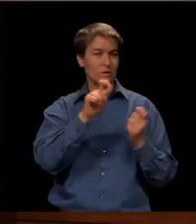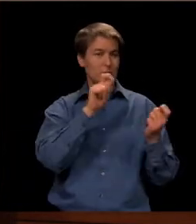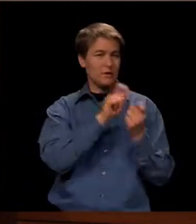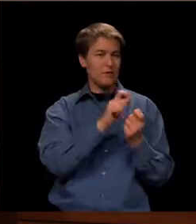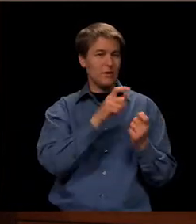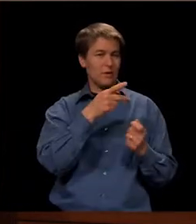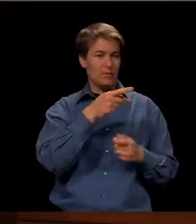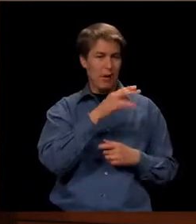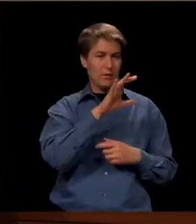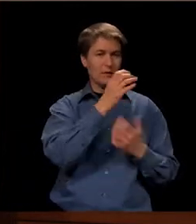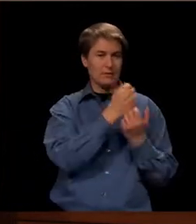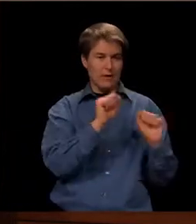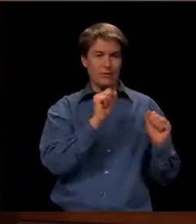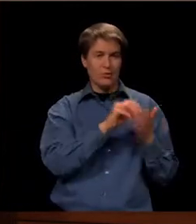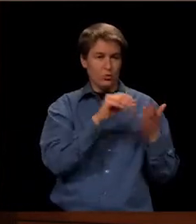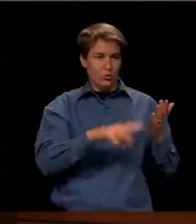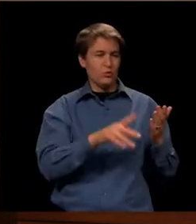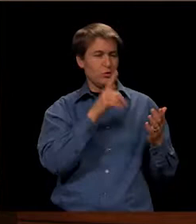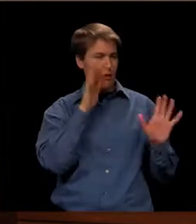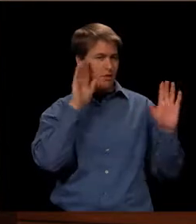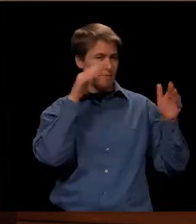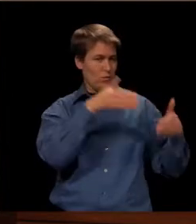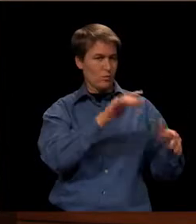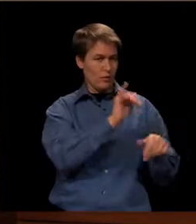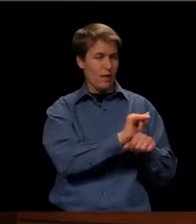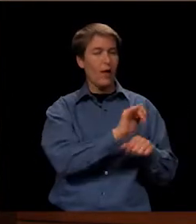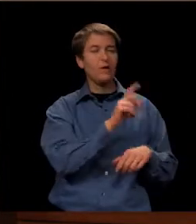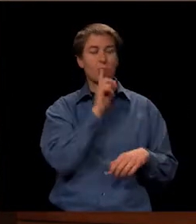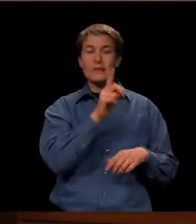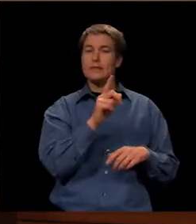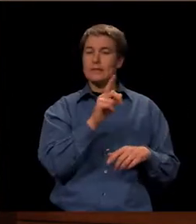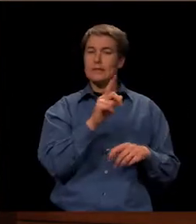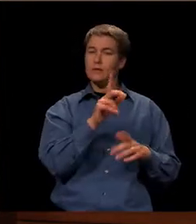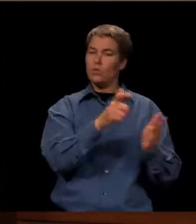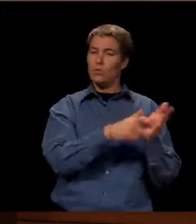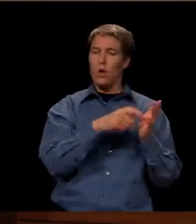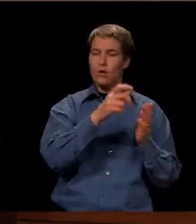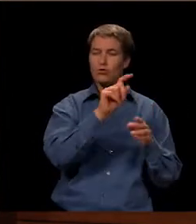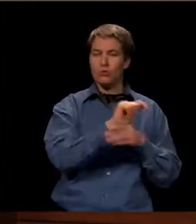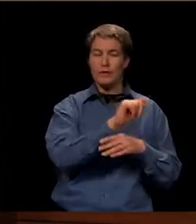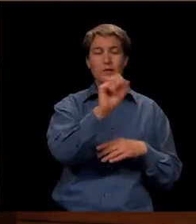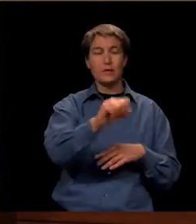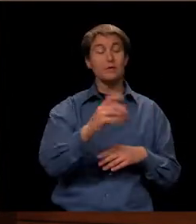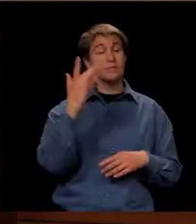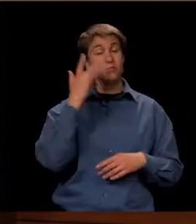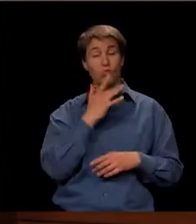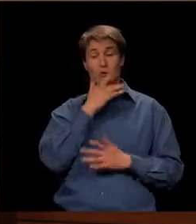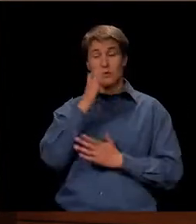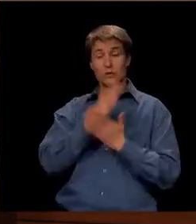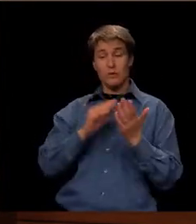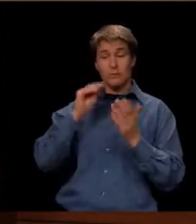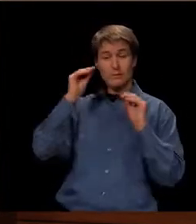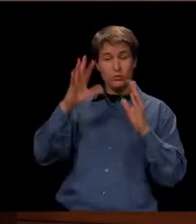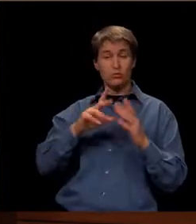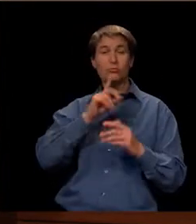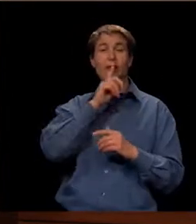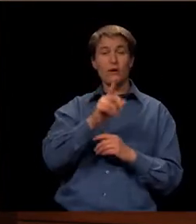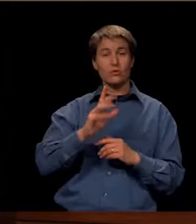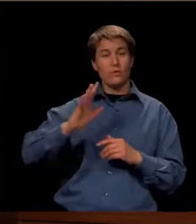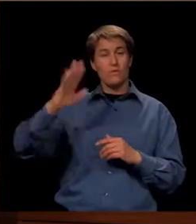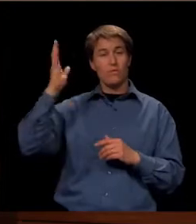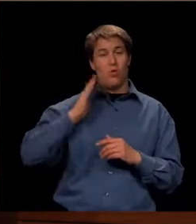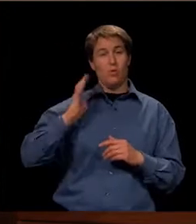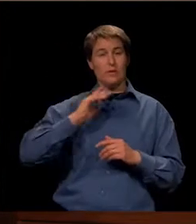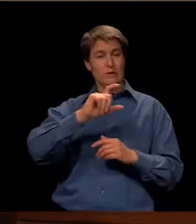students as they work on that area. And, again, that's going to require some training. We're fortunate we have some teachers, actually, that were formerly